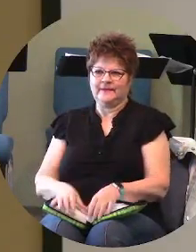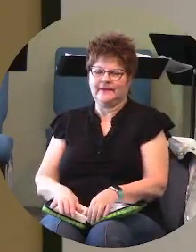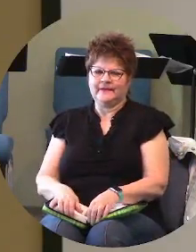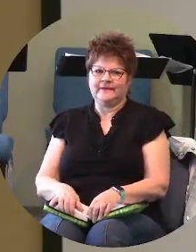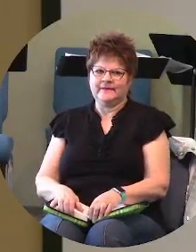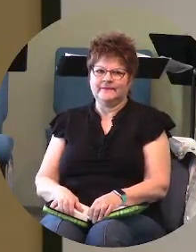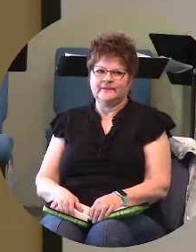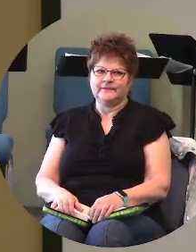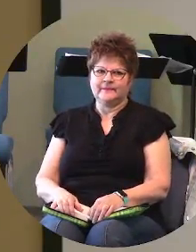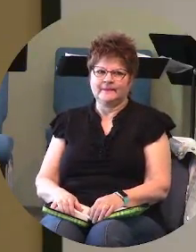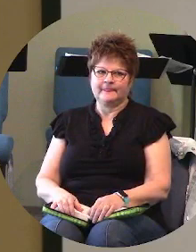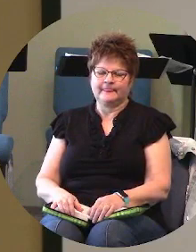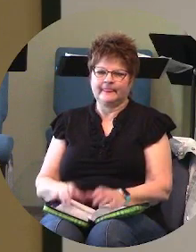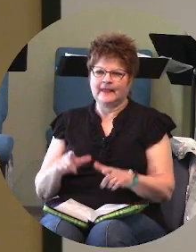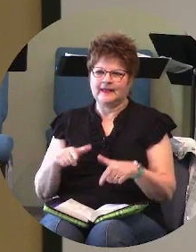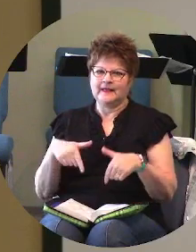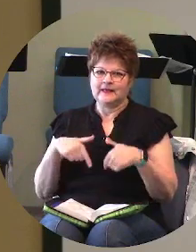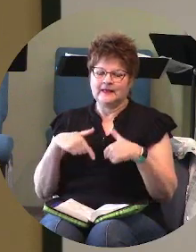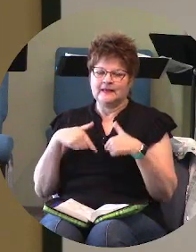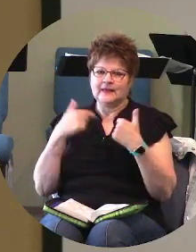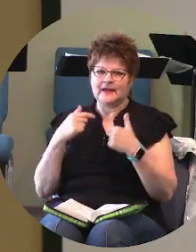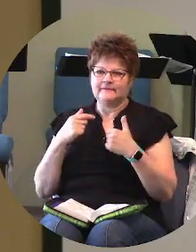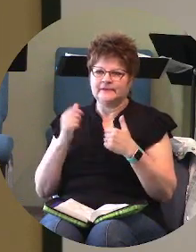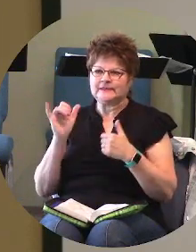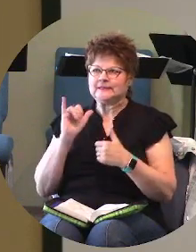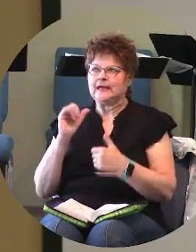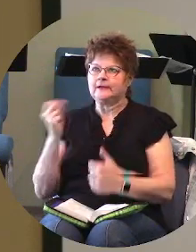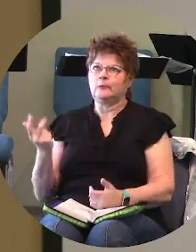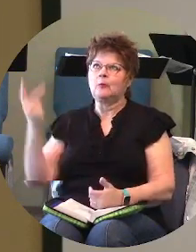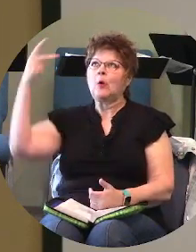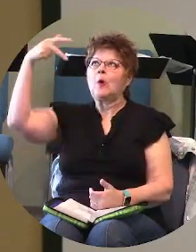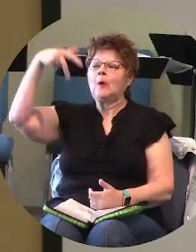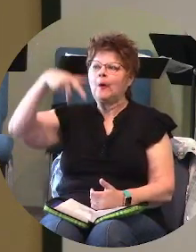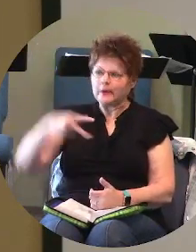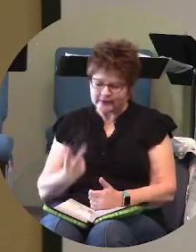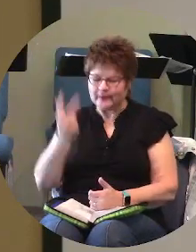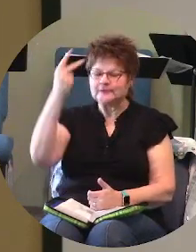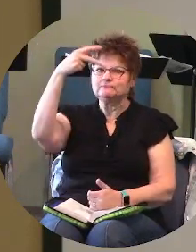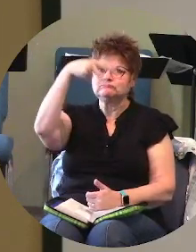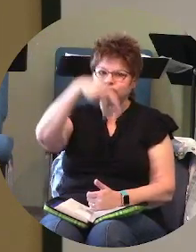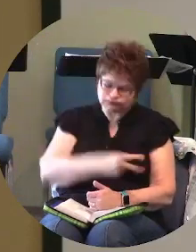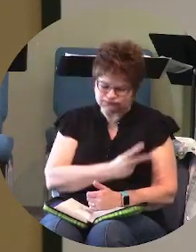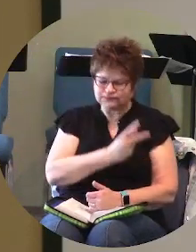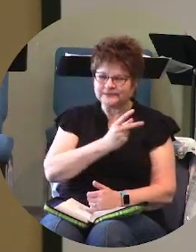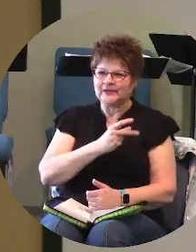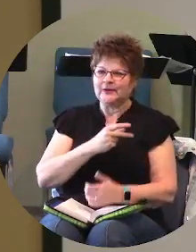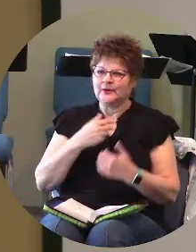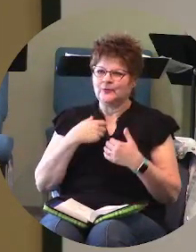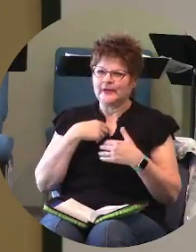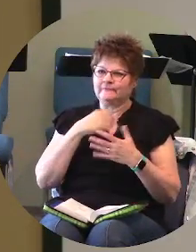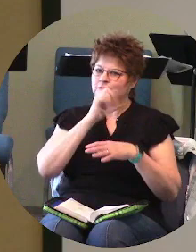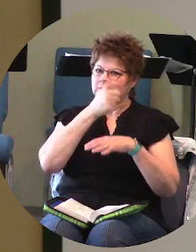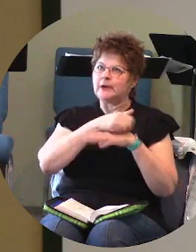hang on you know life is it life is a roller coaster we have all these plans plans